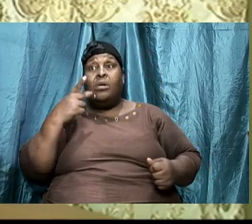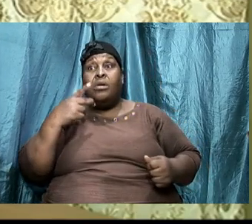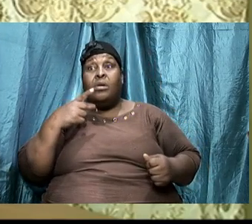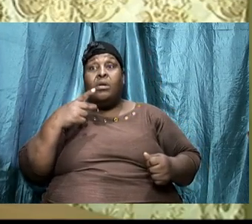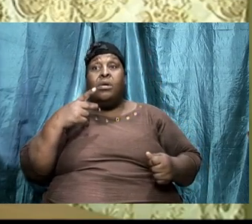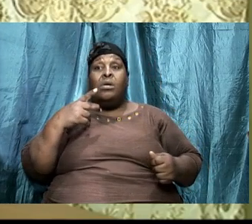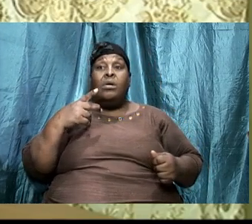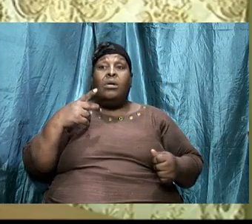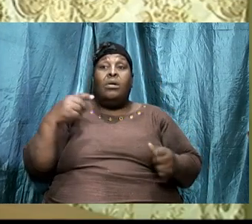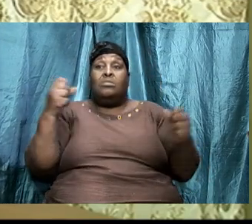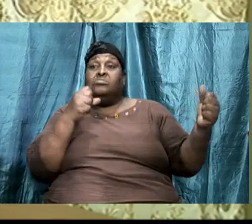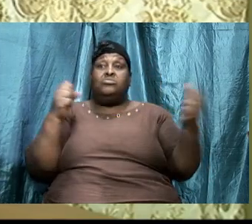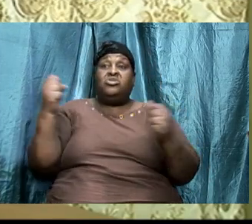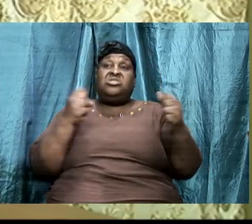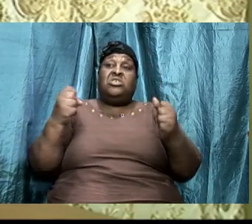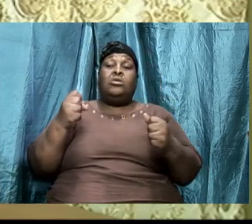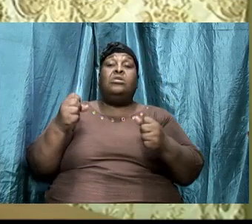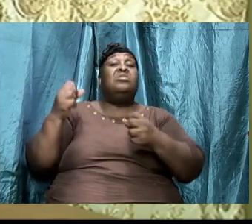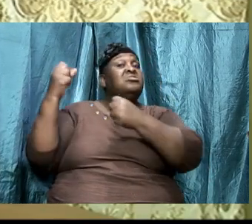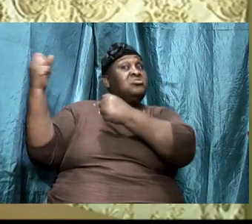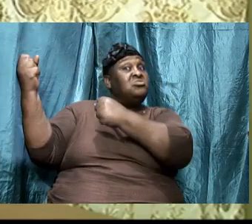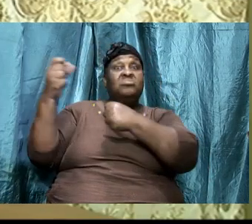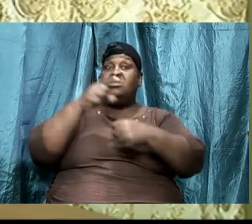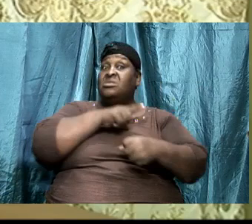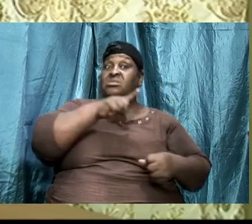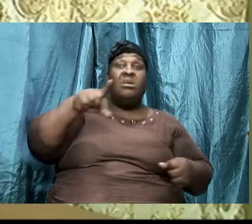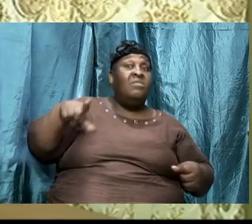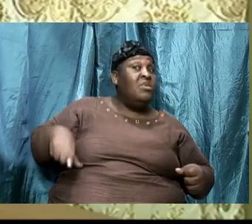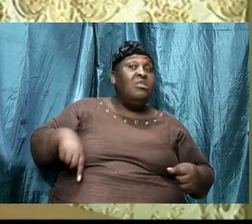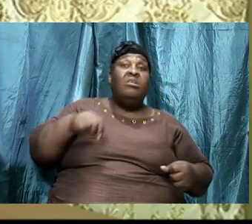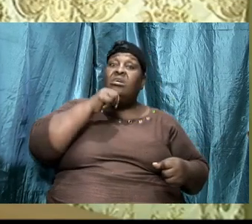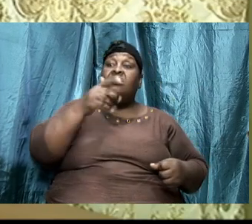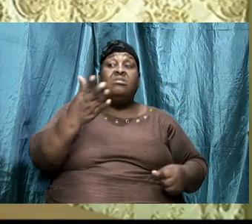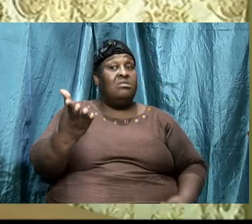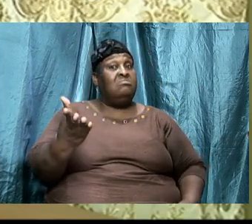and a word to God that none of us right now is at the place